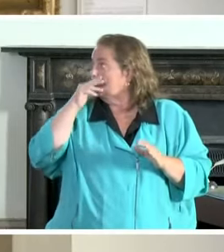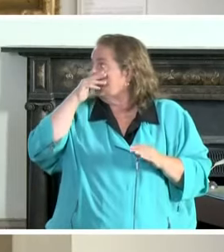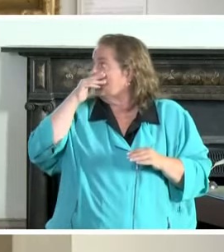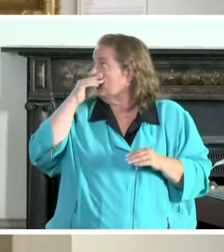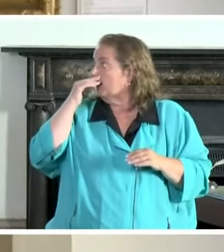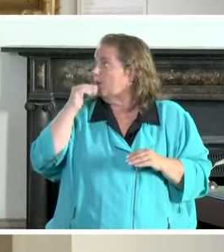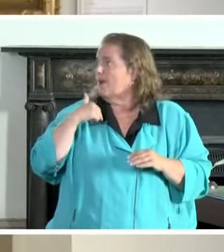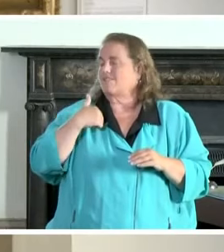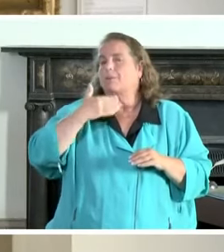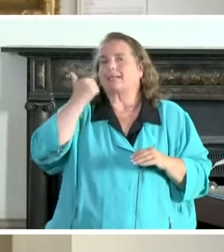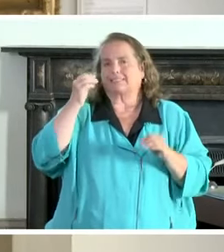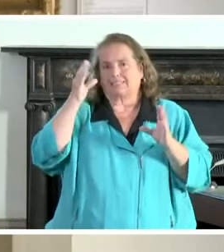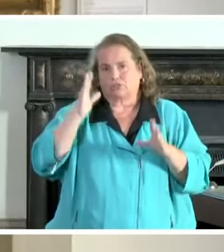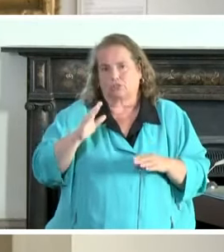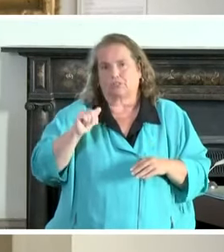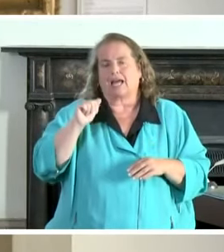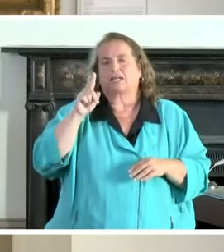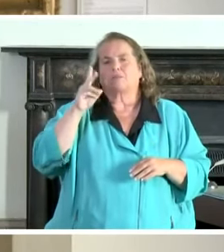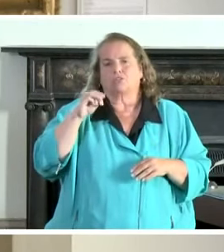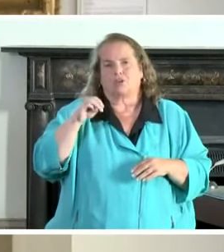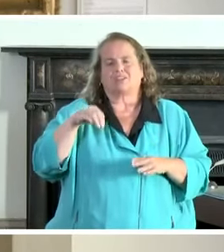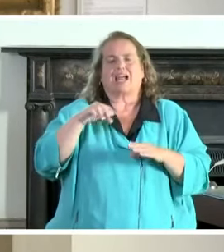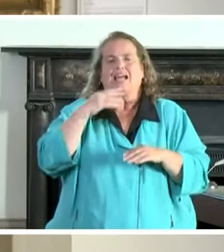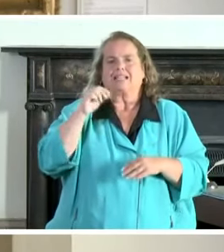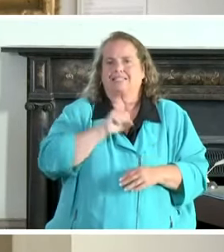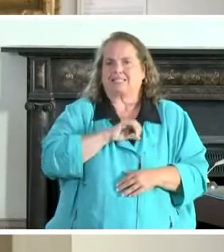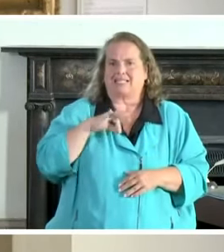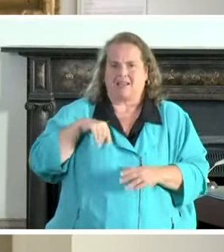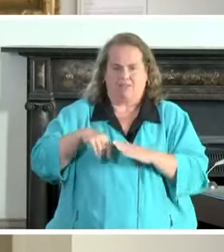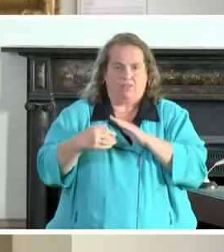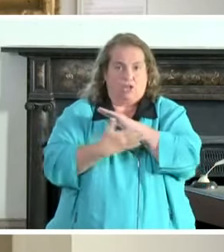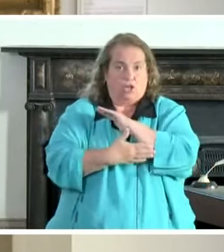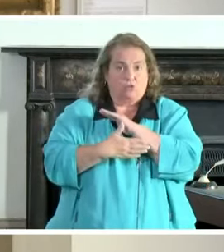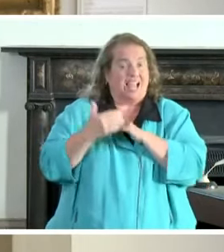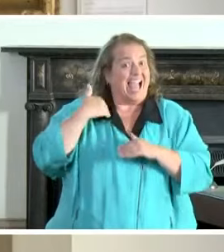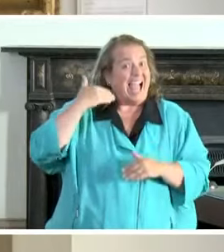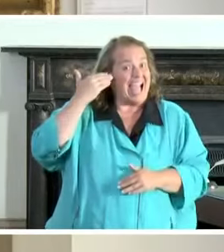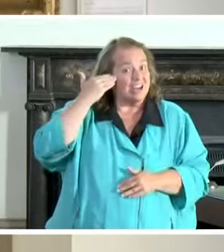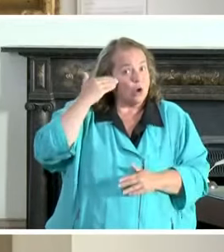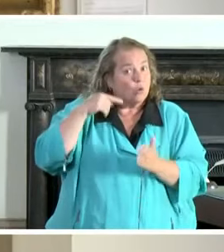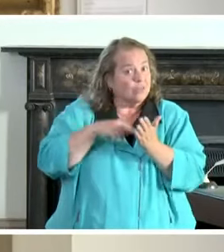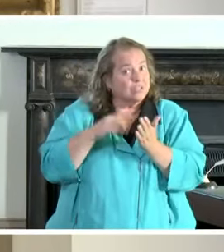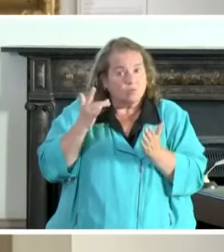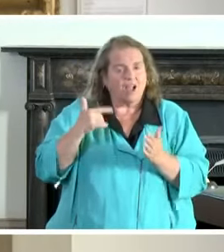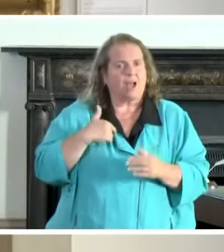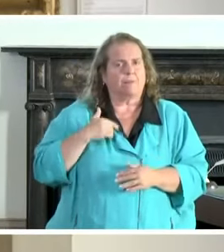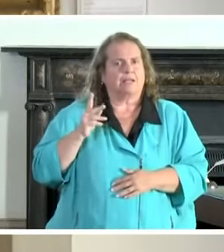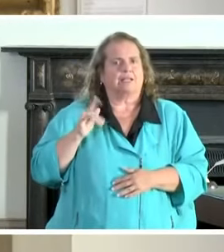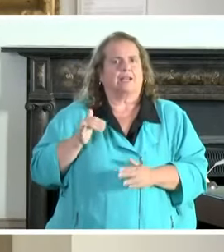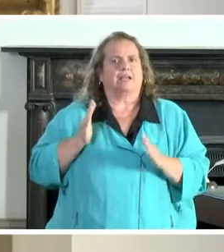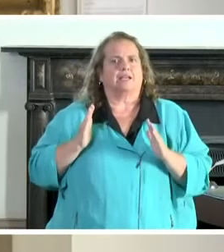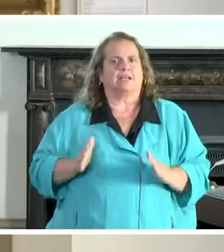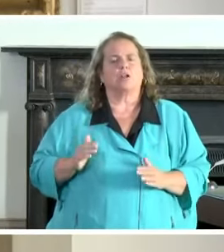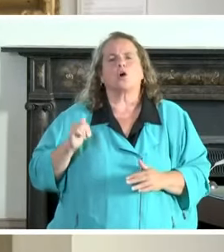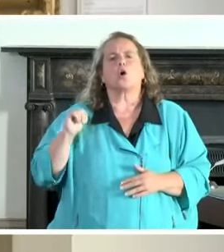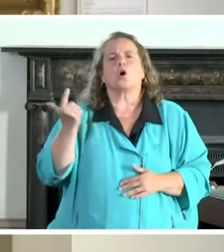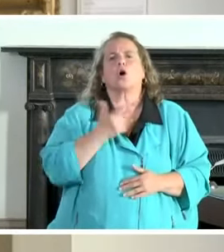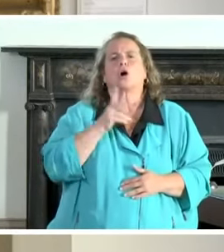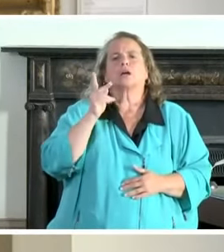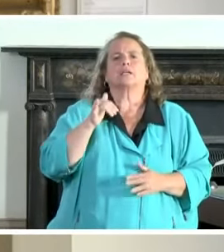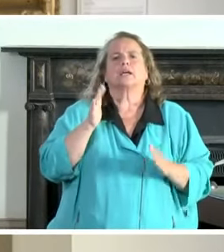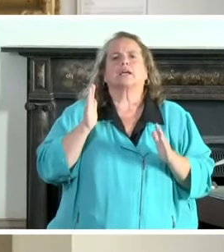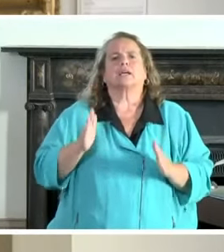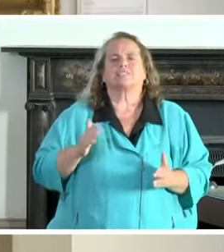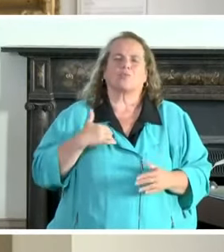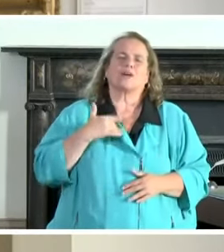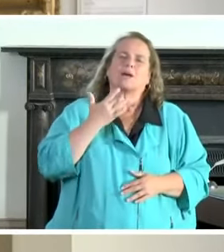administrators and staff in the country i know this because i'm a kentuckian and all of us kentuckians we of course are